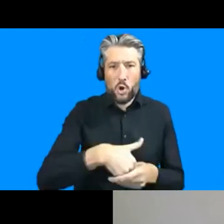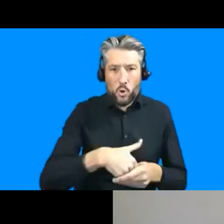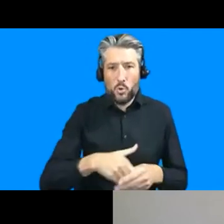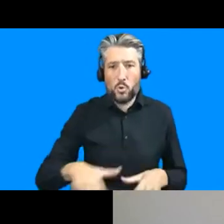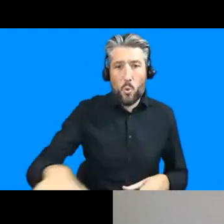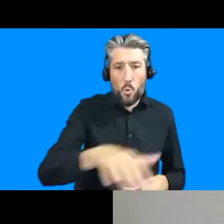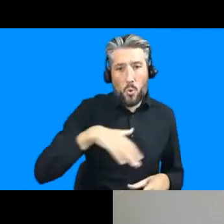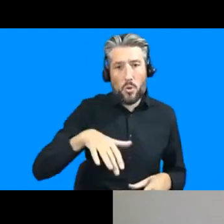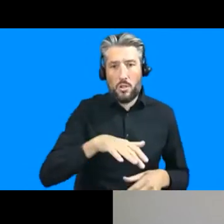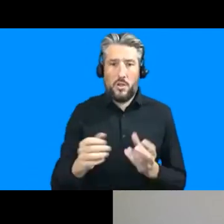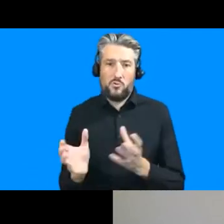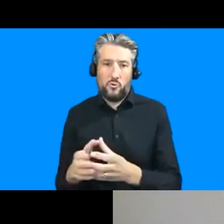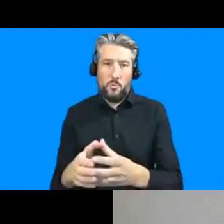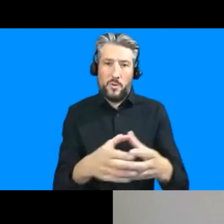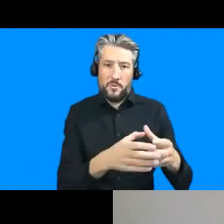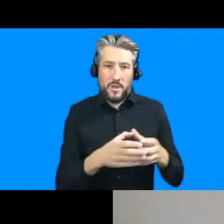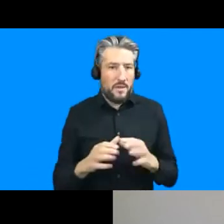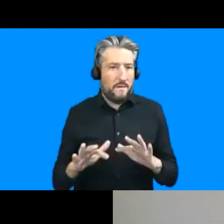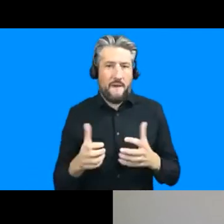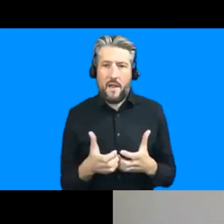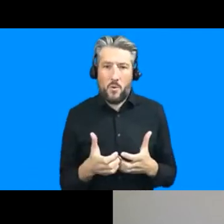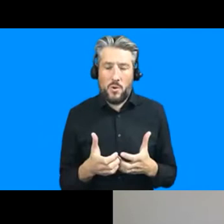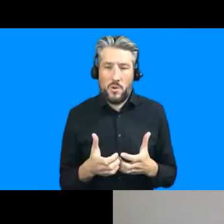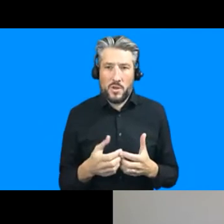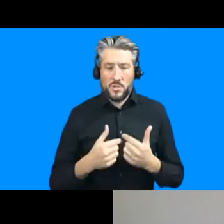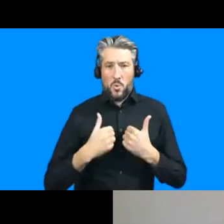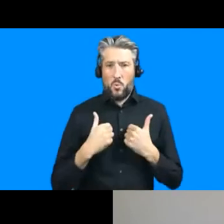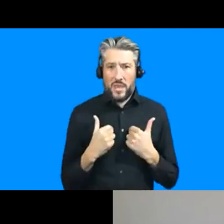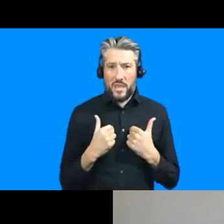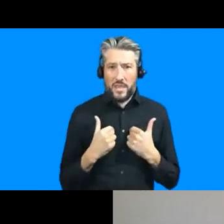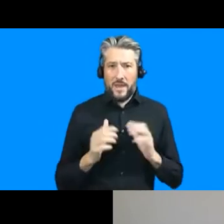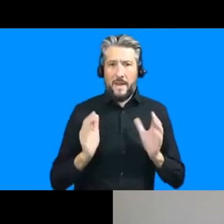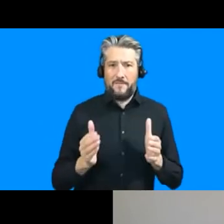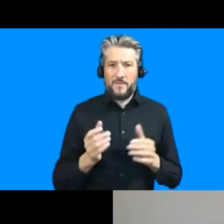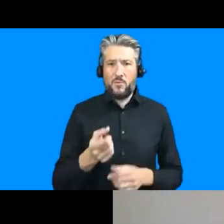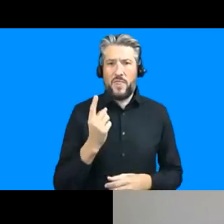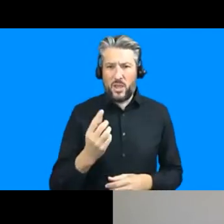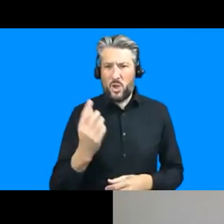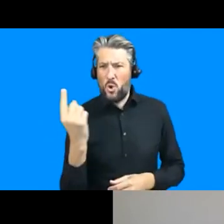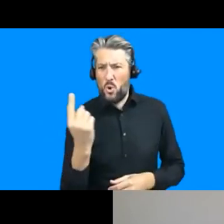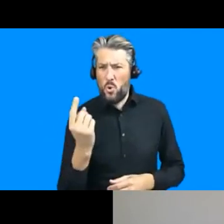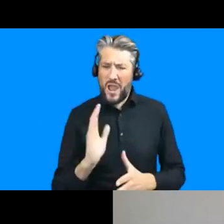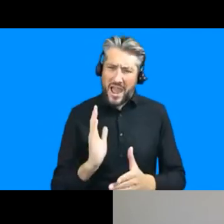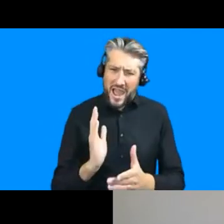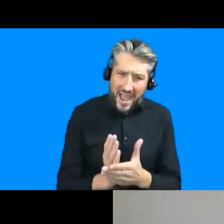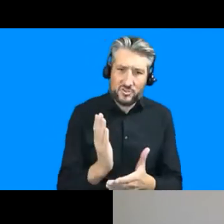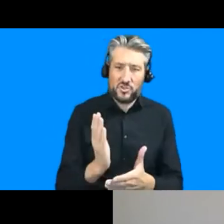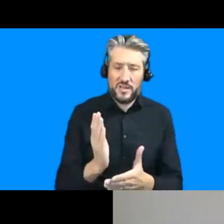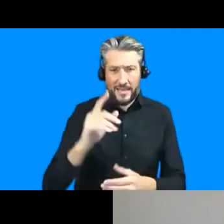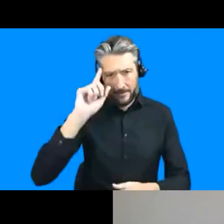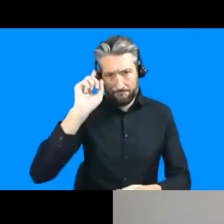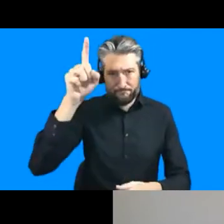you know come back to this question who do we recognize as the innovator right do we recognize the the people in informal